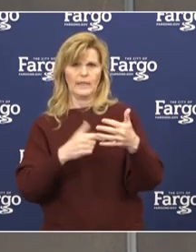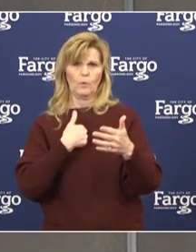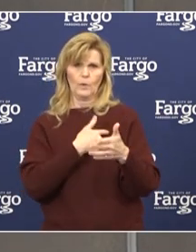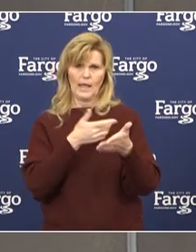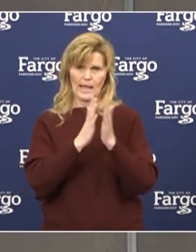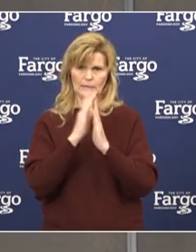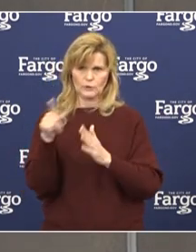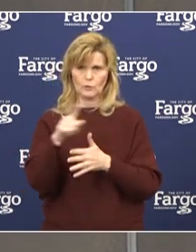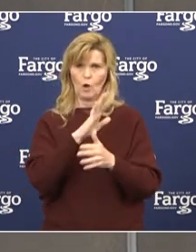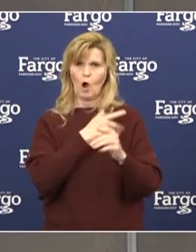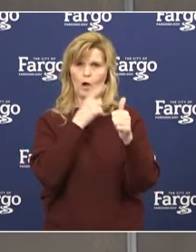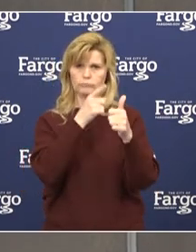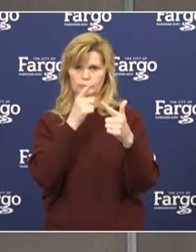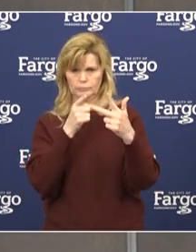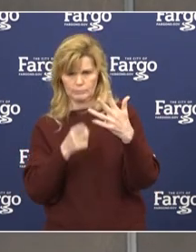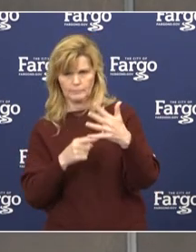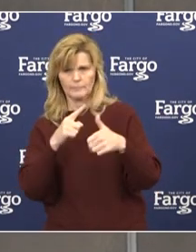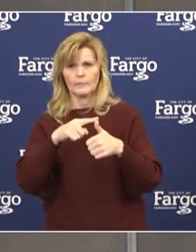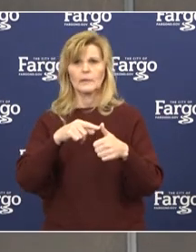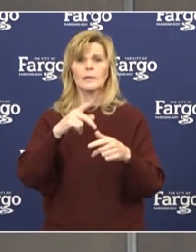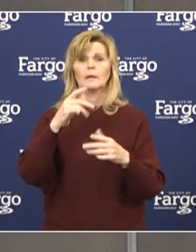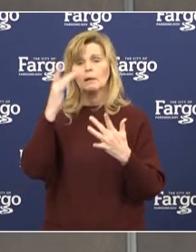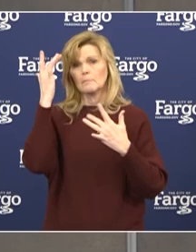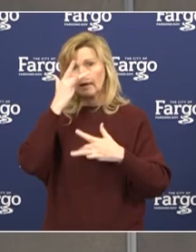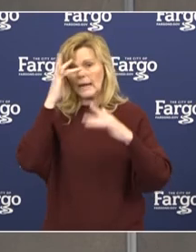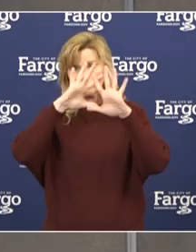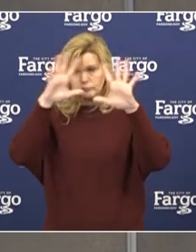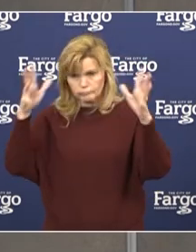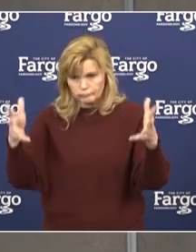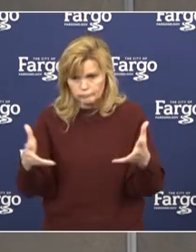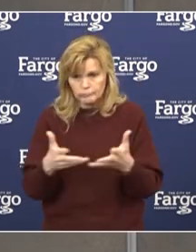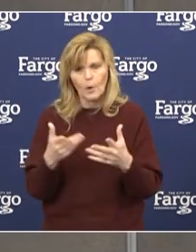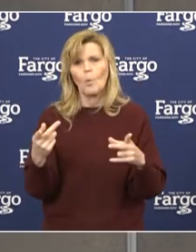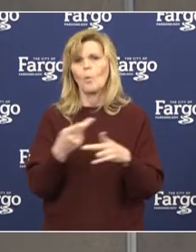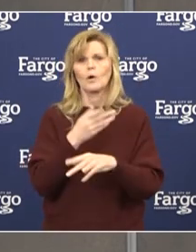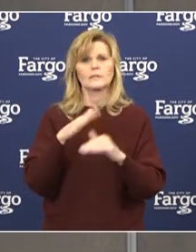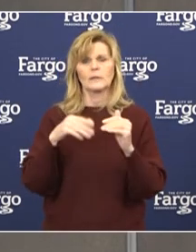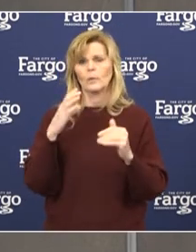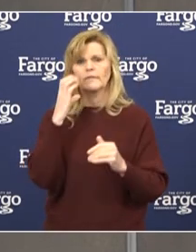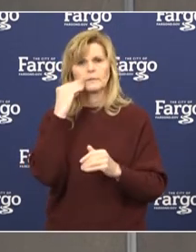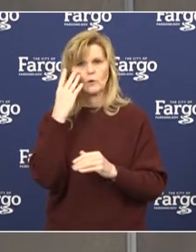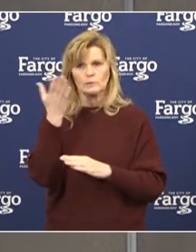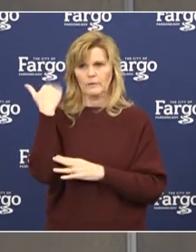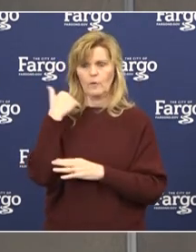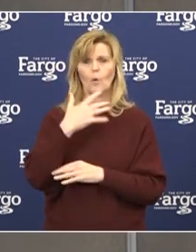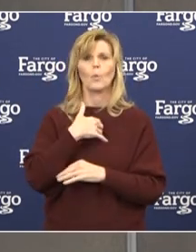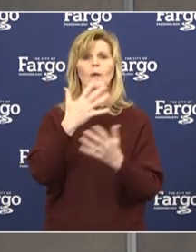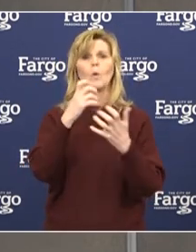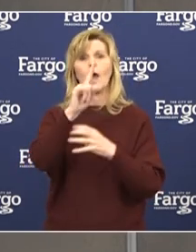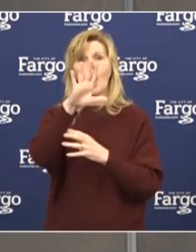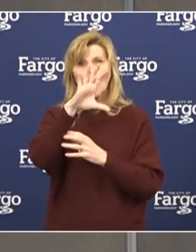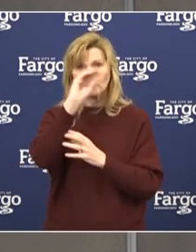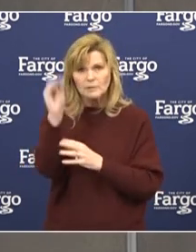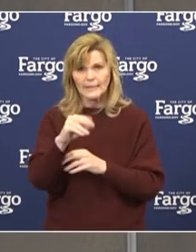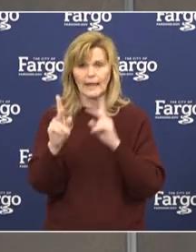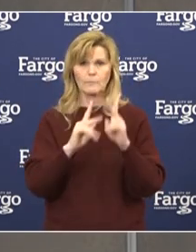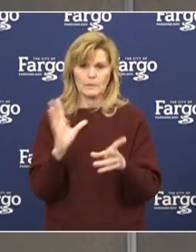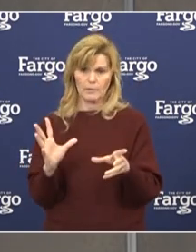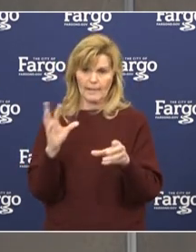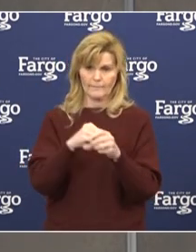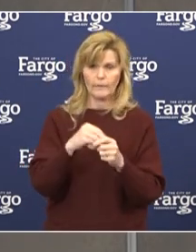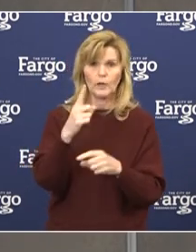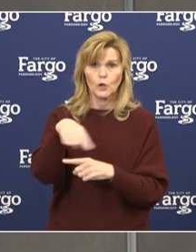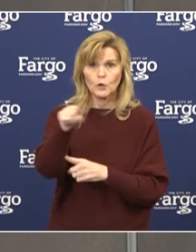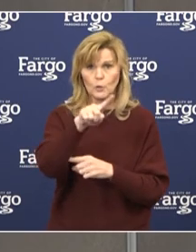themes. The pandemic is unlikely to any other crisis we've faced. It requires 100% activation. You can be a